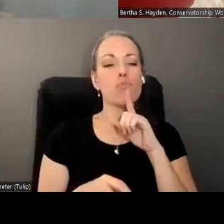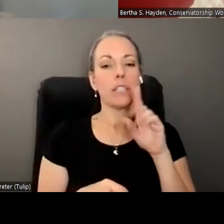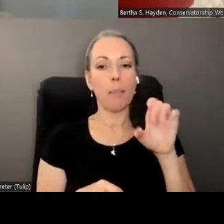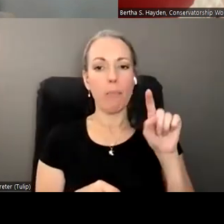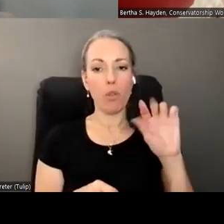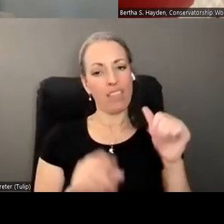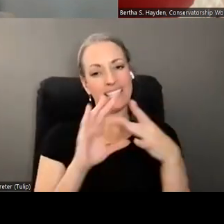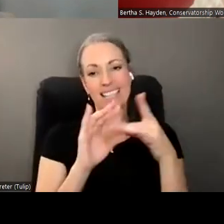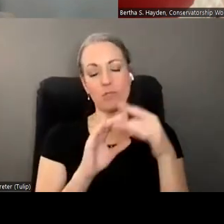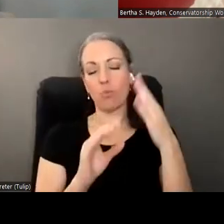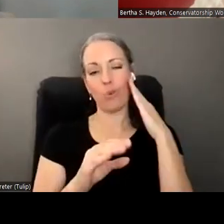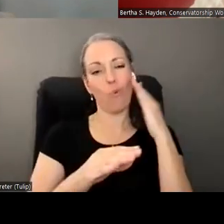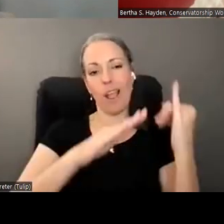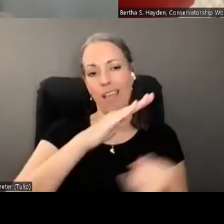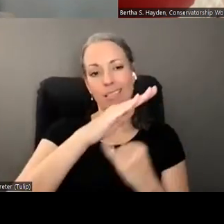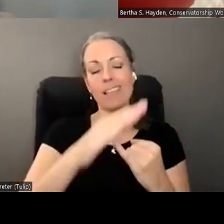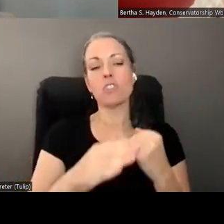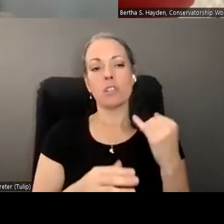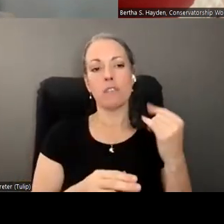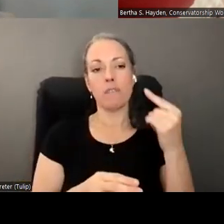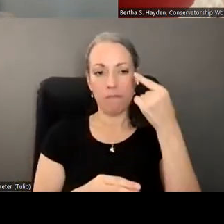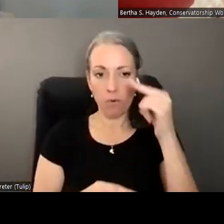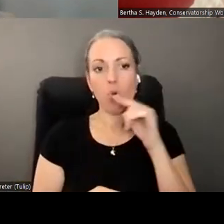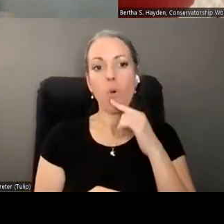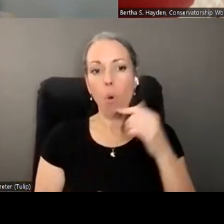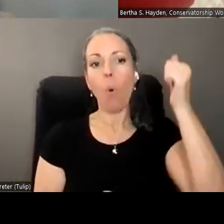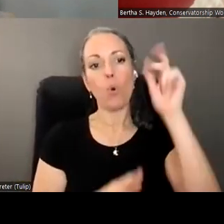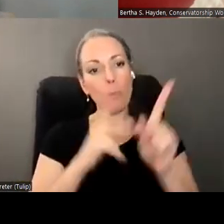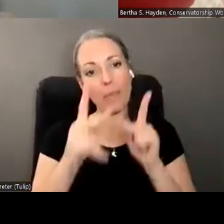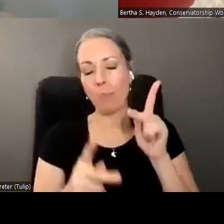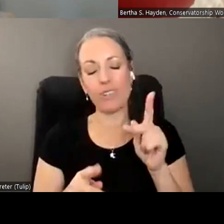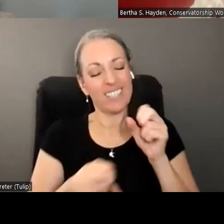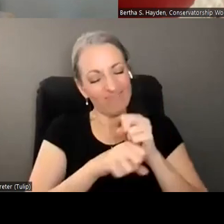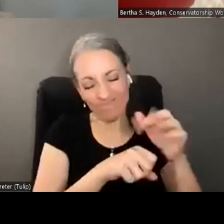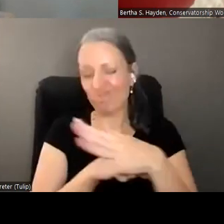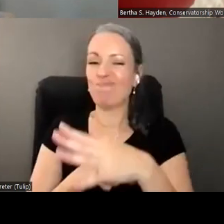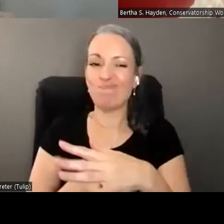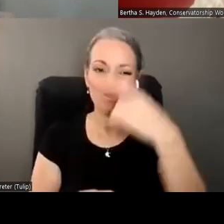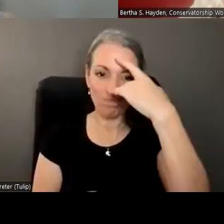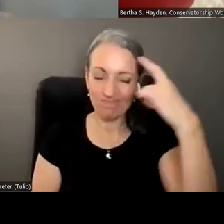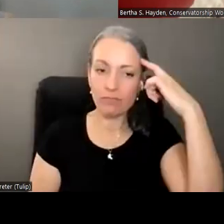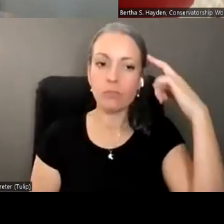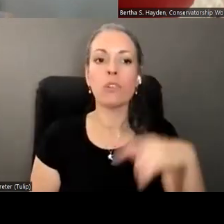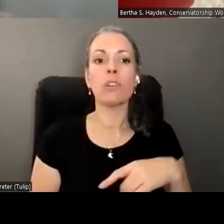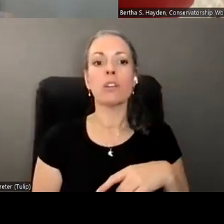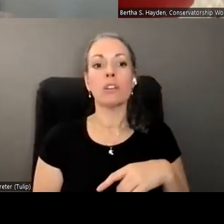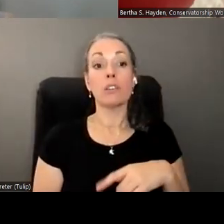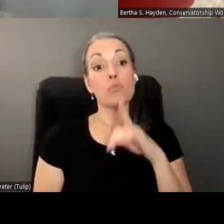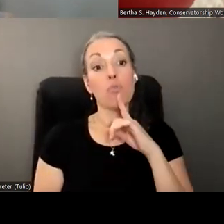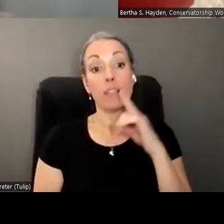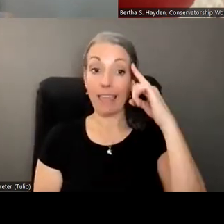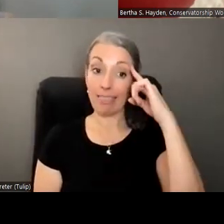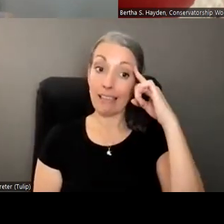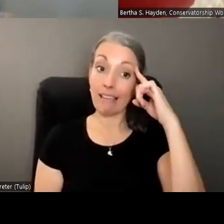know what isolation does to older adults and really the severity of the impacts it can have on health and well-being. So I think there